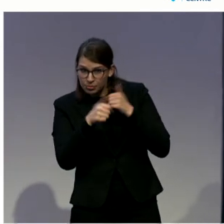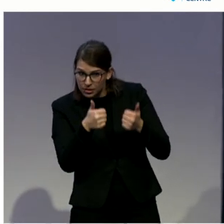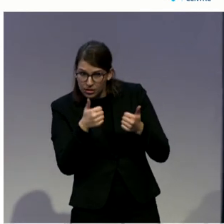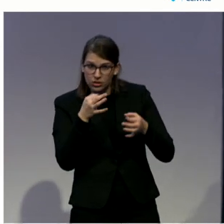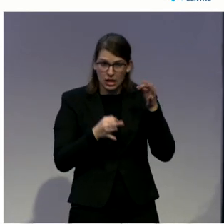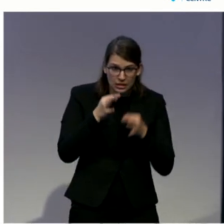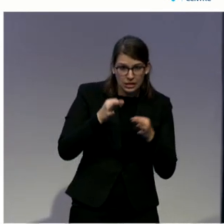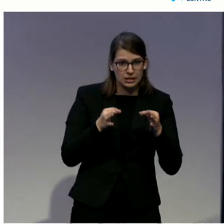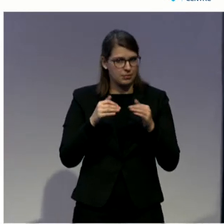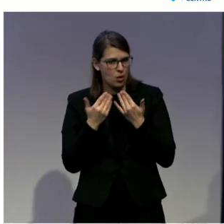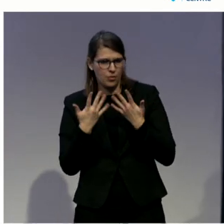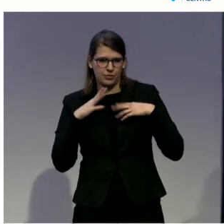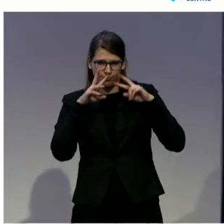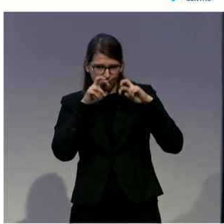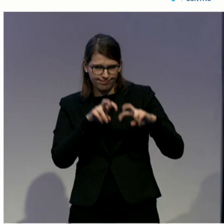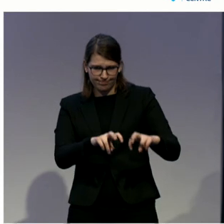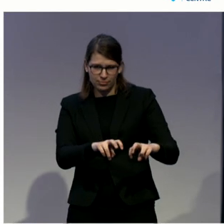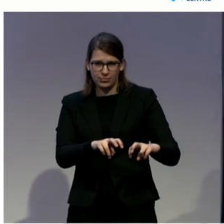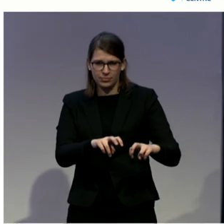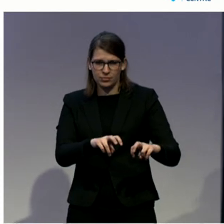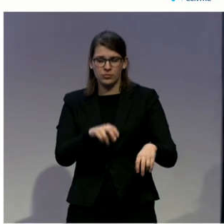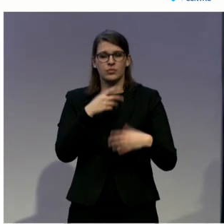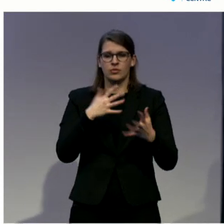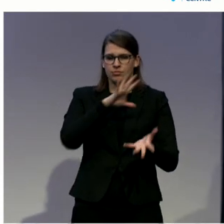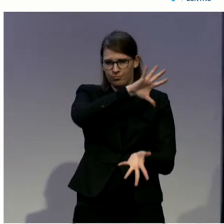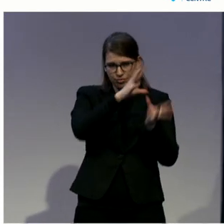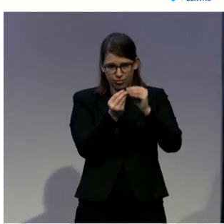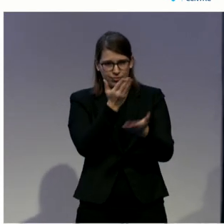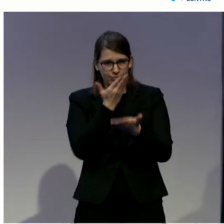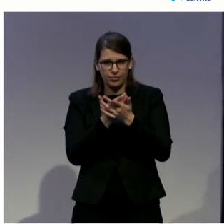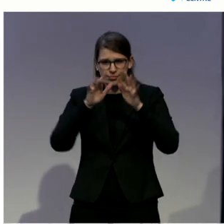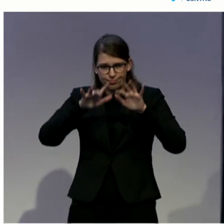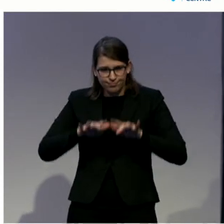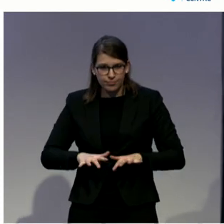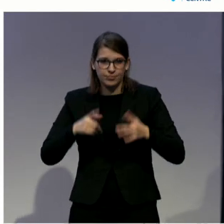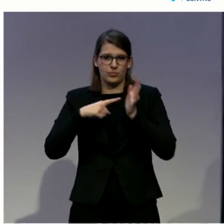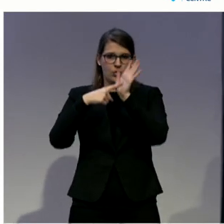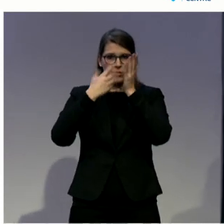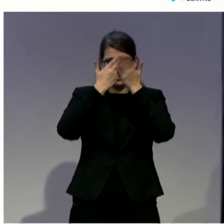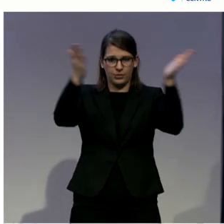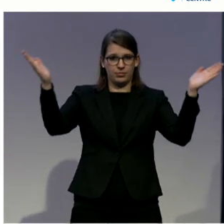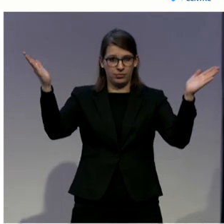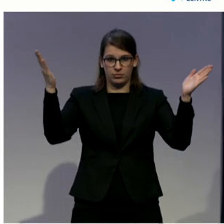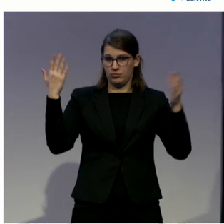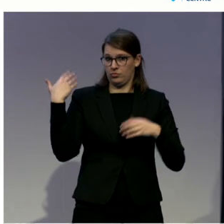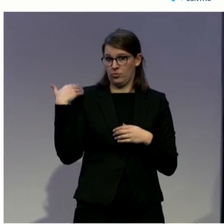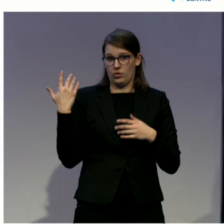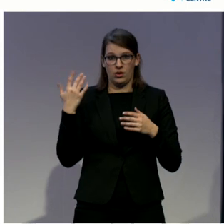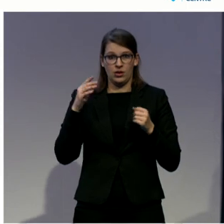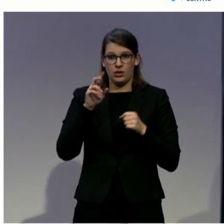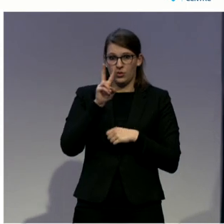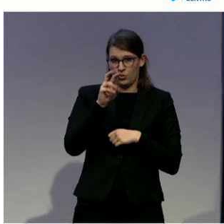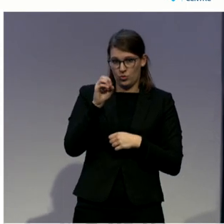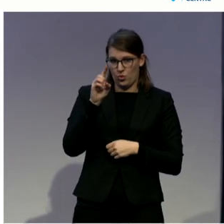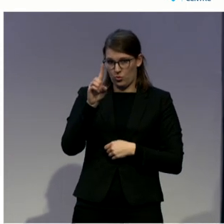and published a report on our findings in October 2017. That report will